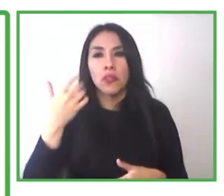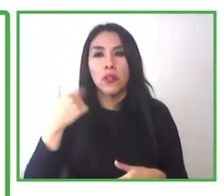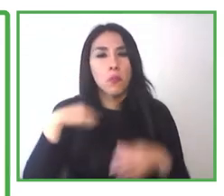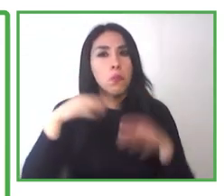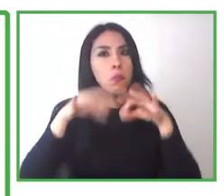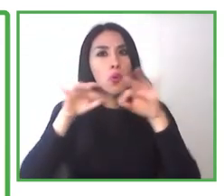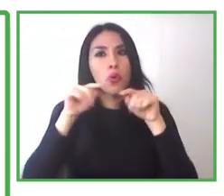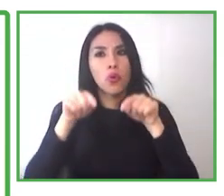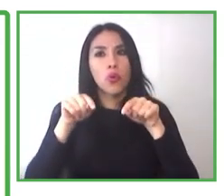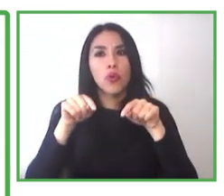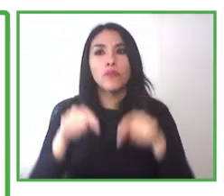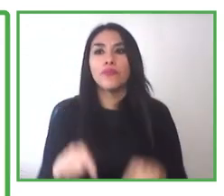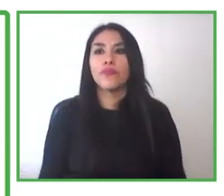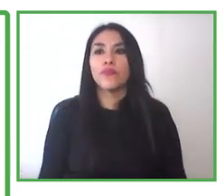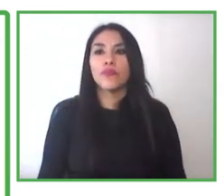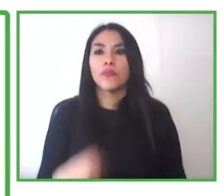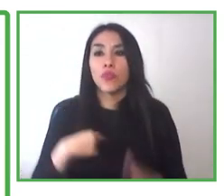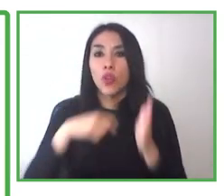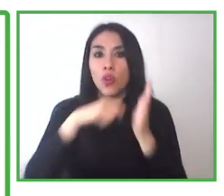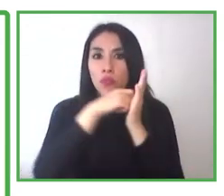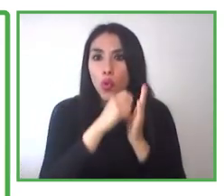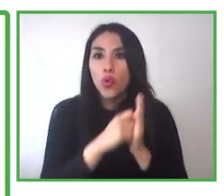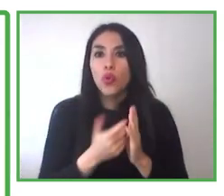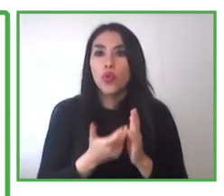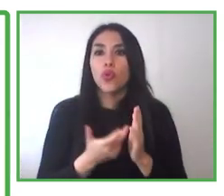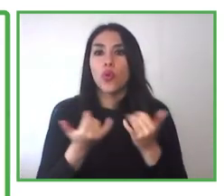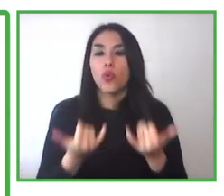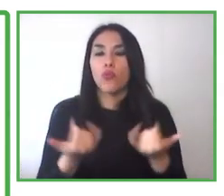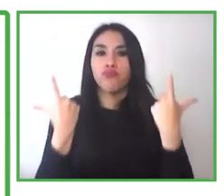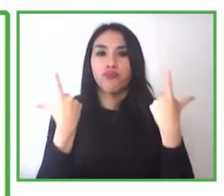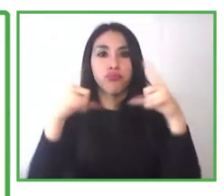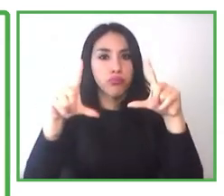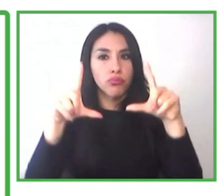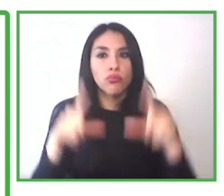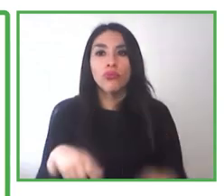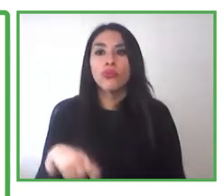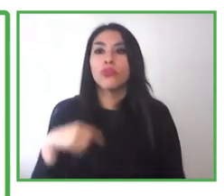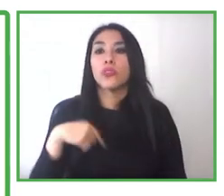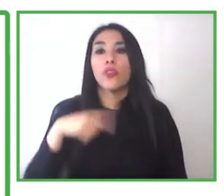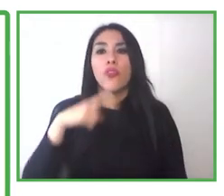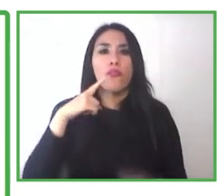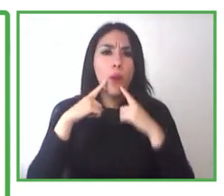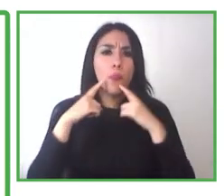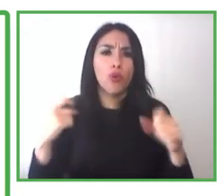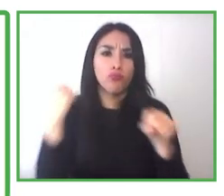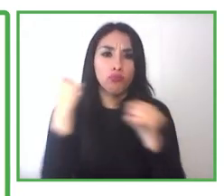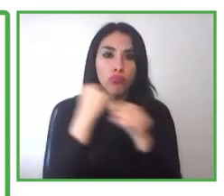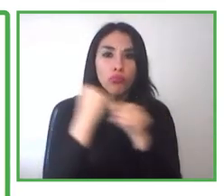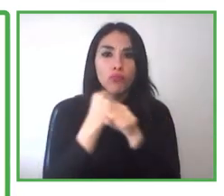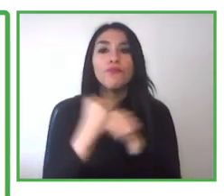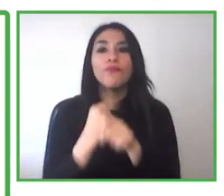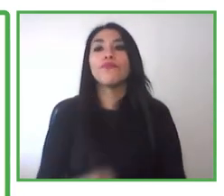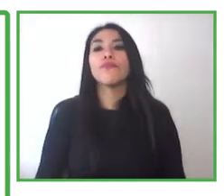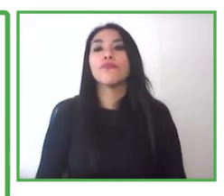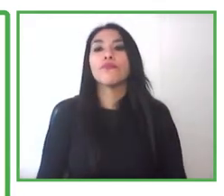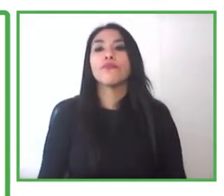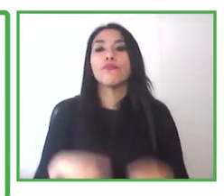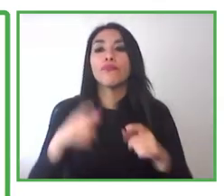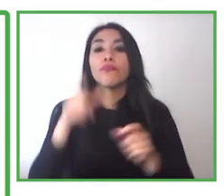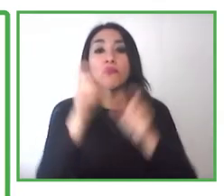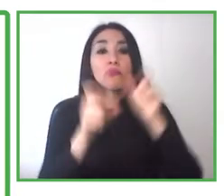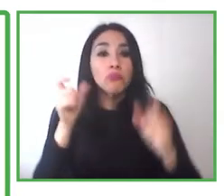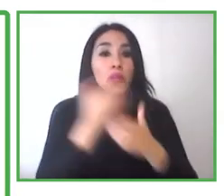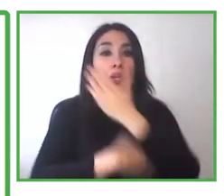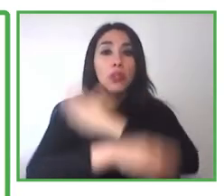Valora, or the certification of competences for people with disabilities, because they allowed them to show that they know how to do